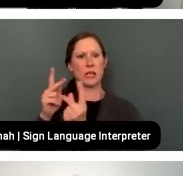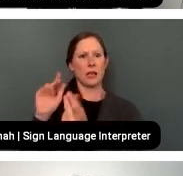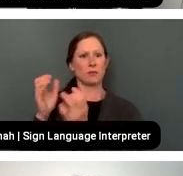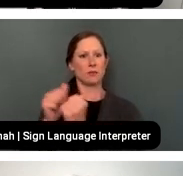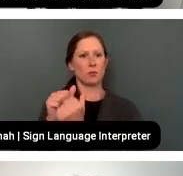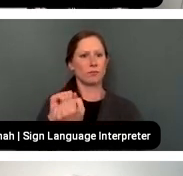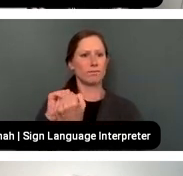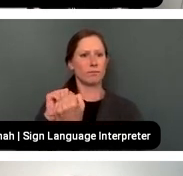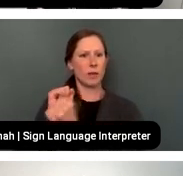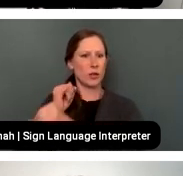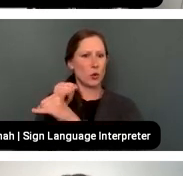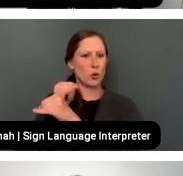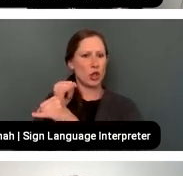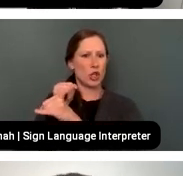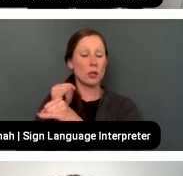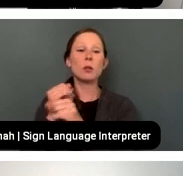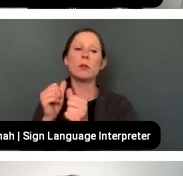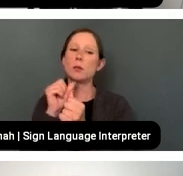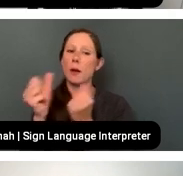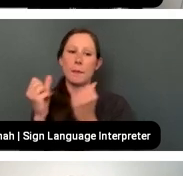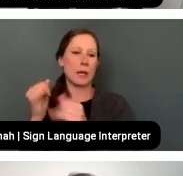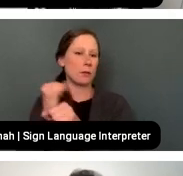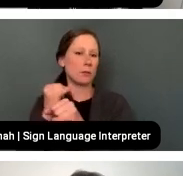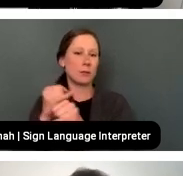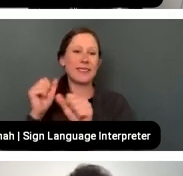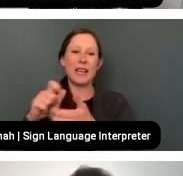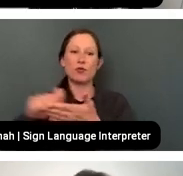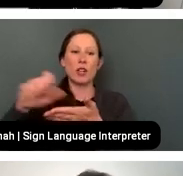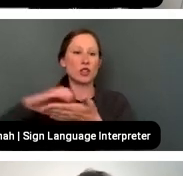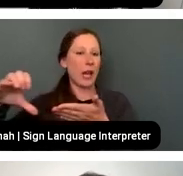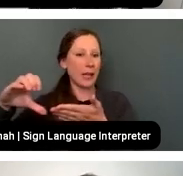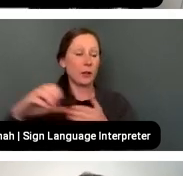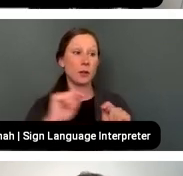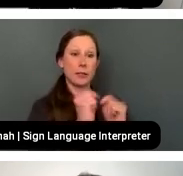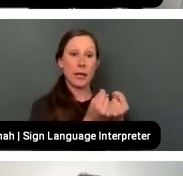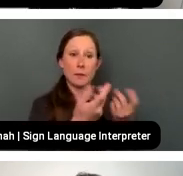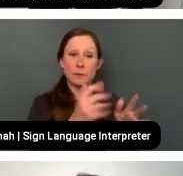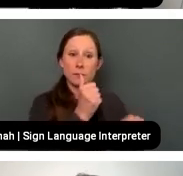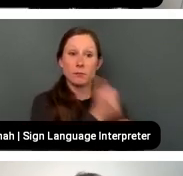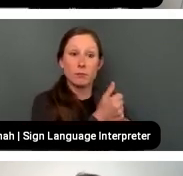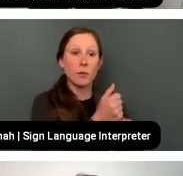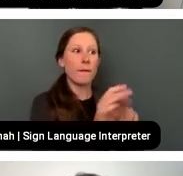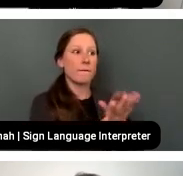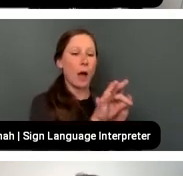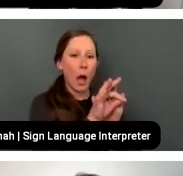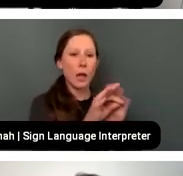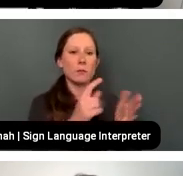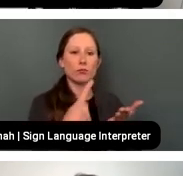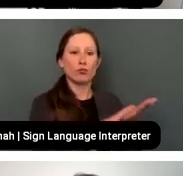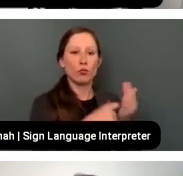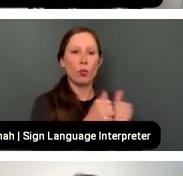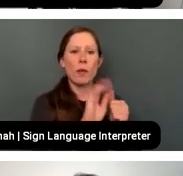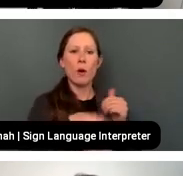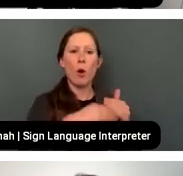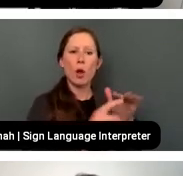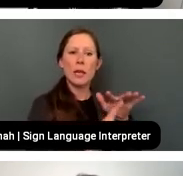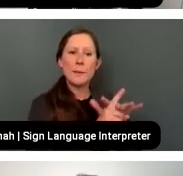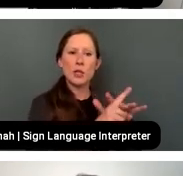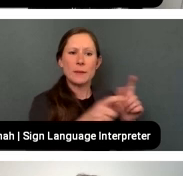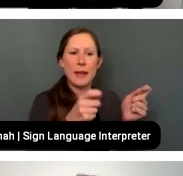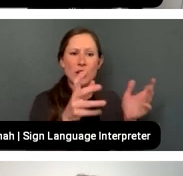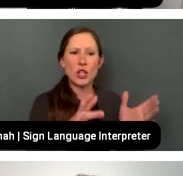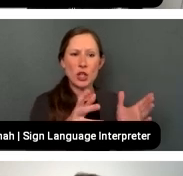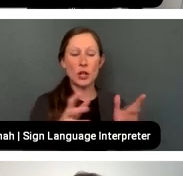can write checks into that or have the team set up to find and talk to all of the emerging managers. So you typically see it. This is a gross